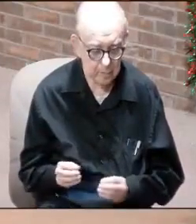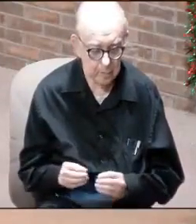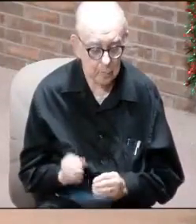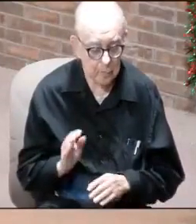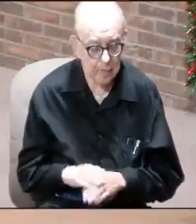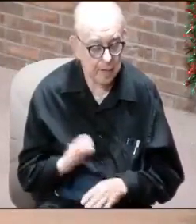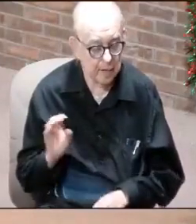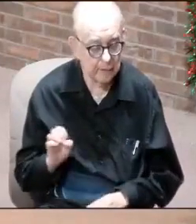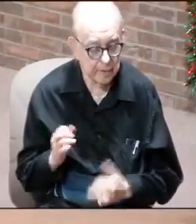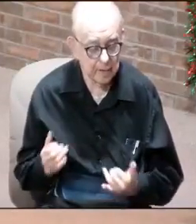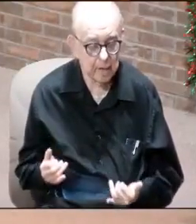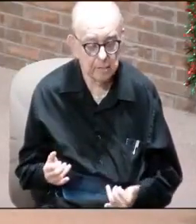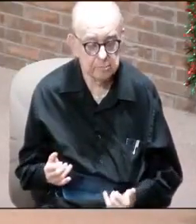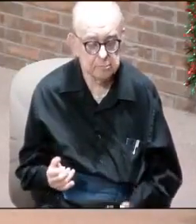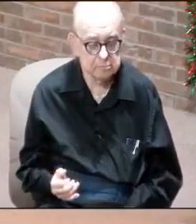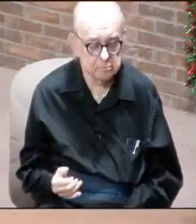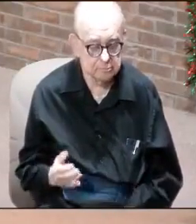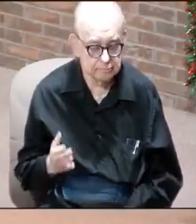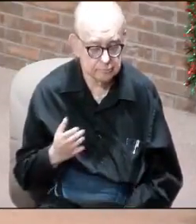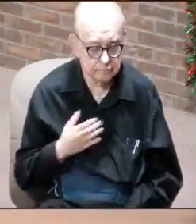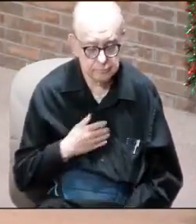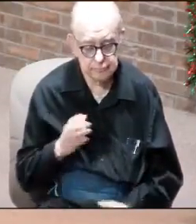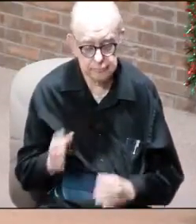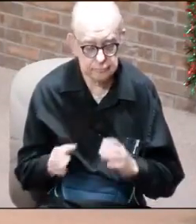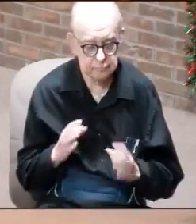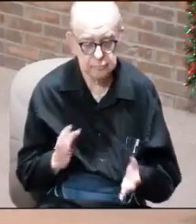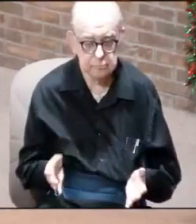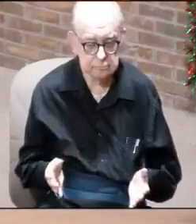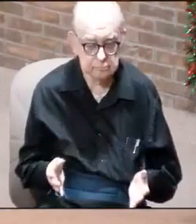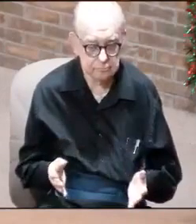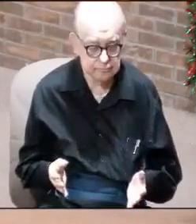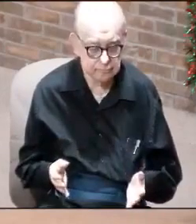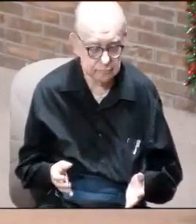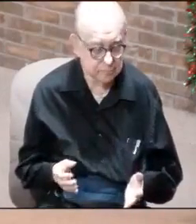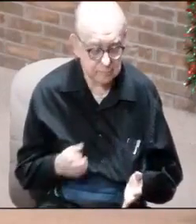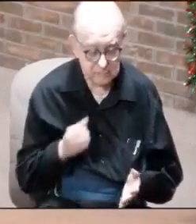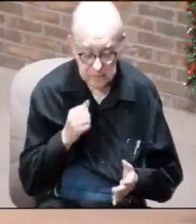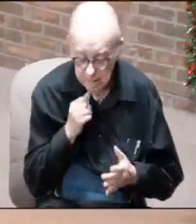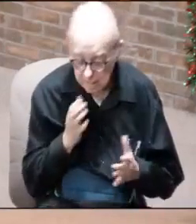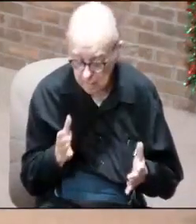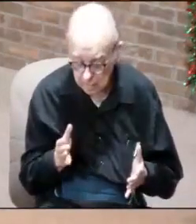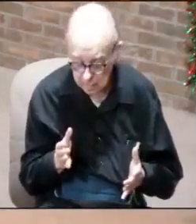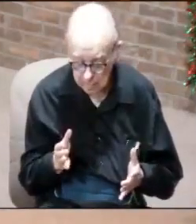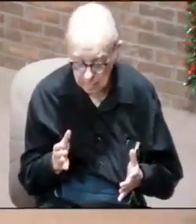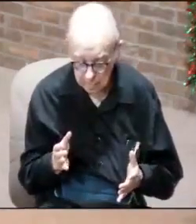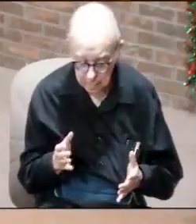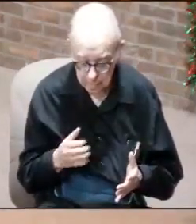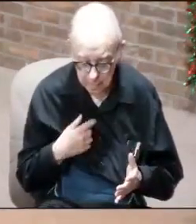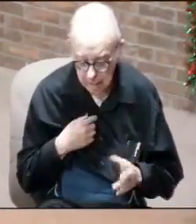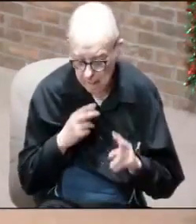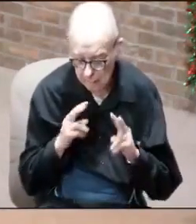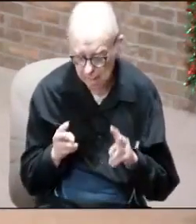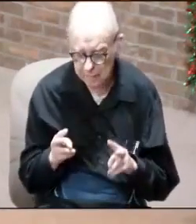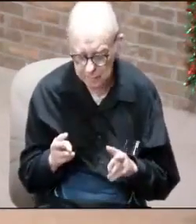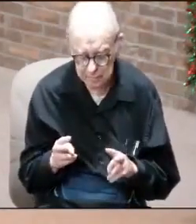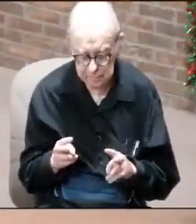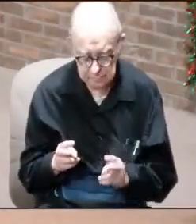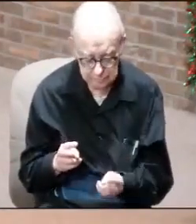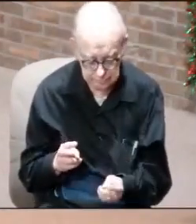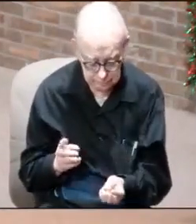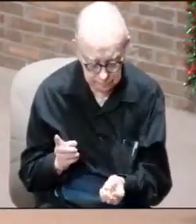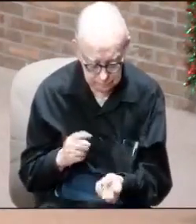ever, my conversations aren't much. I observe, you know,